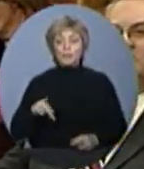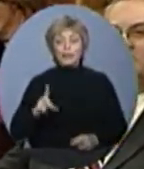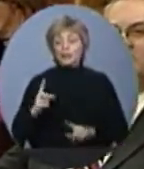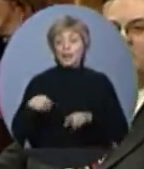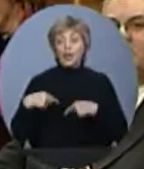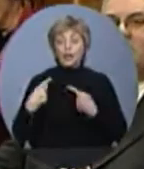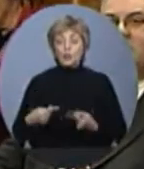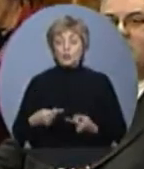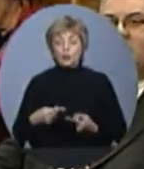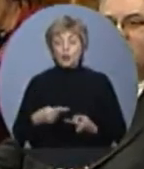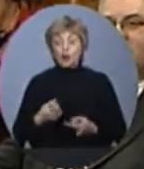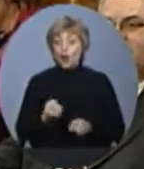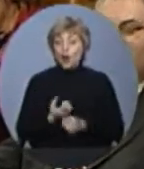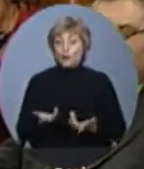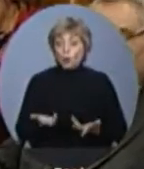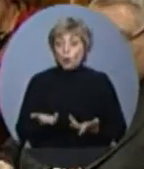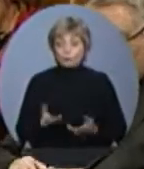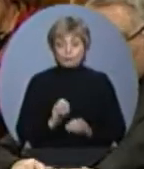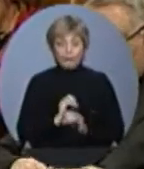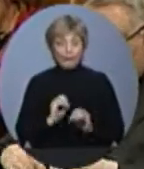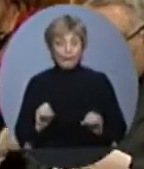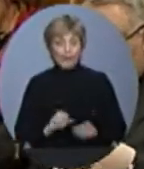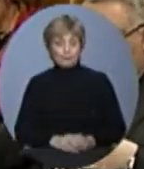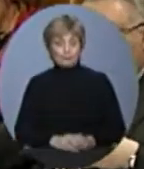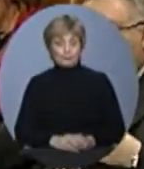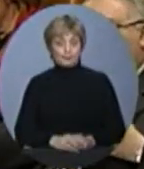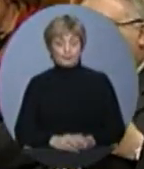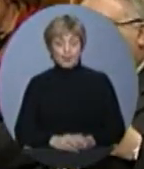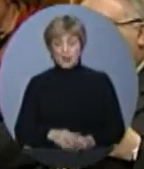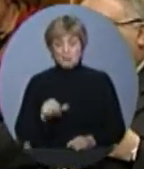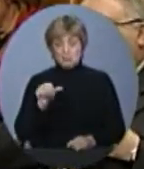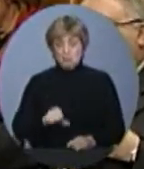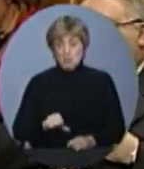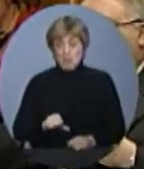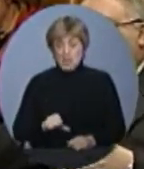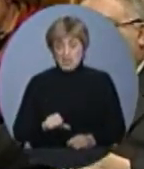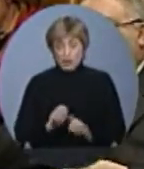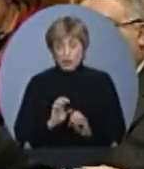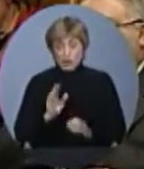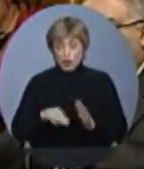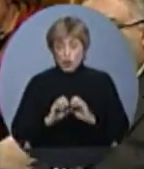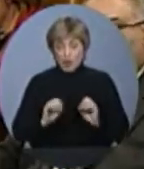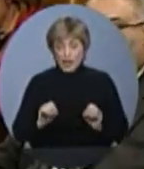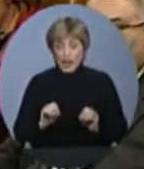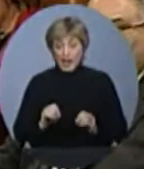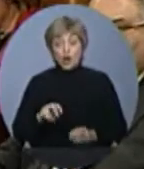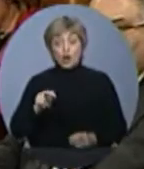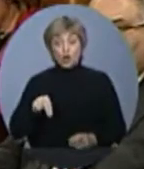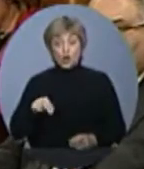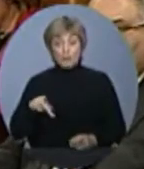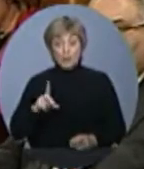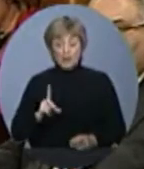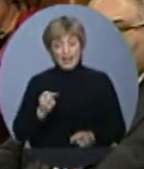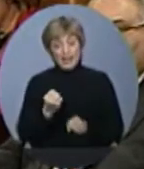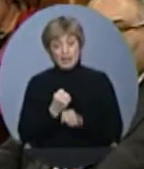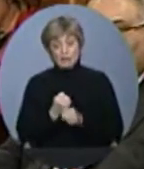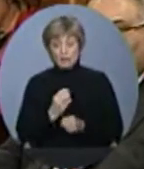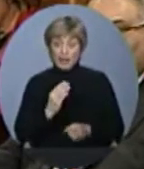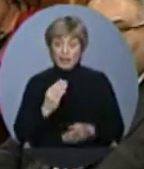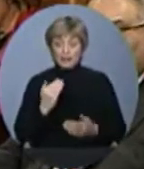nothing. In fact, they've been doing worse than nothing because they've been obstructing every free trade agreement that we bring before this House.